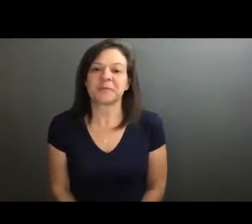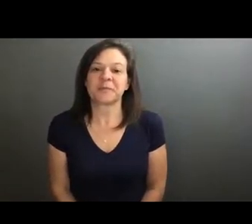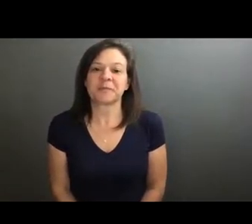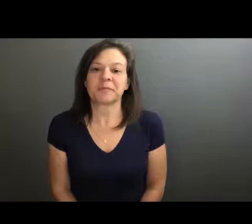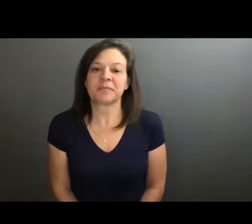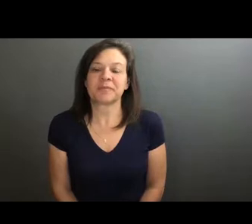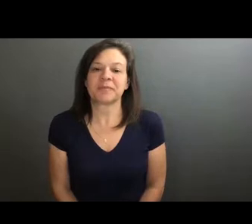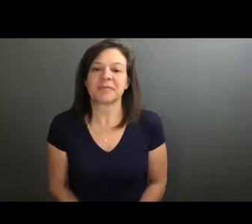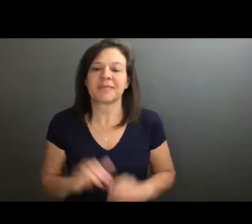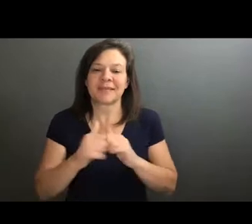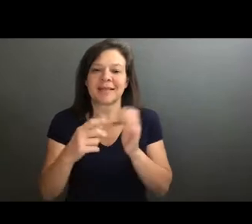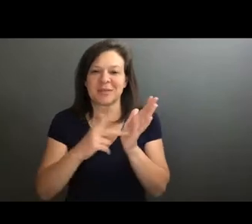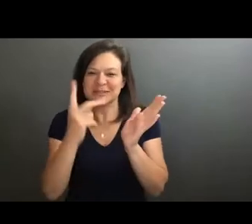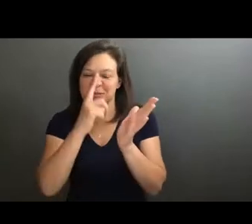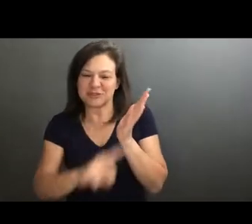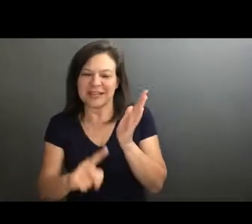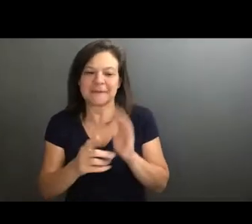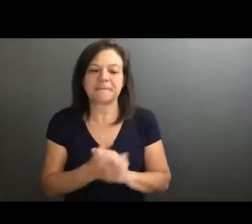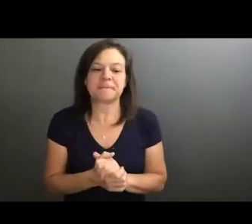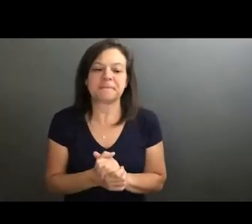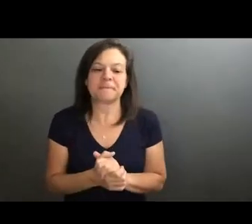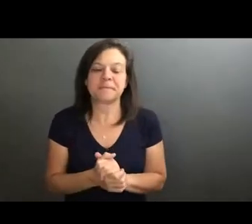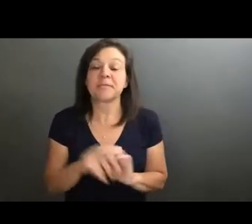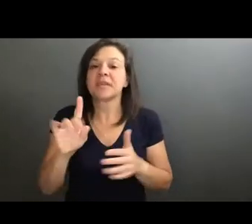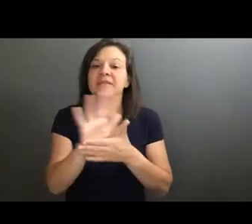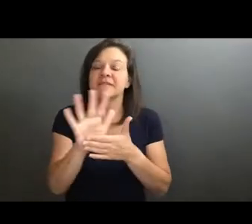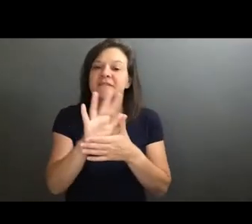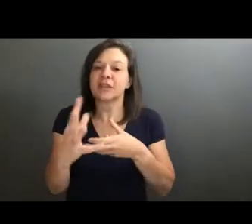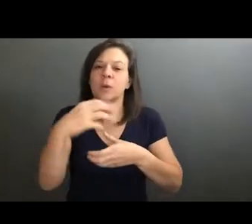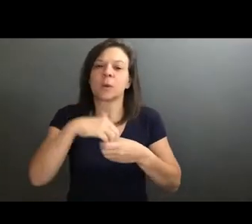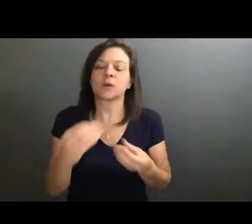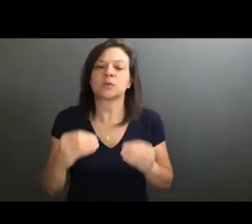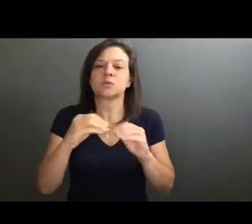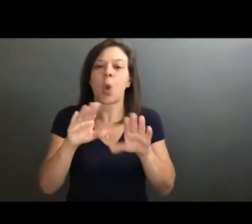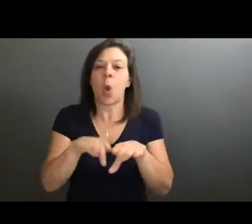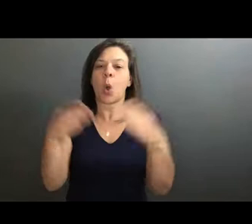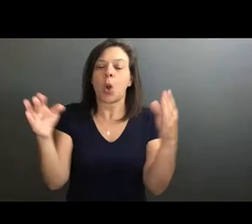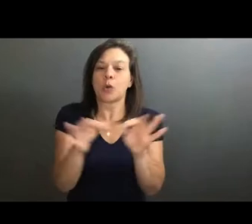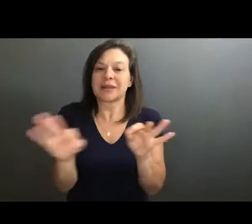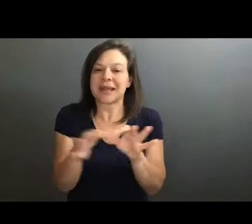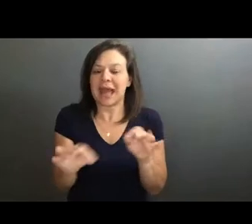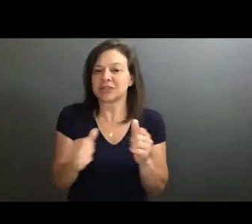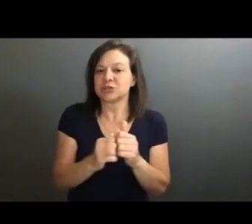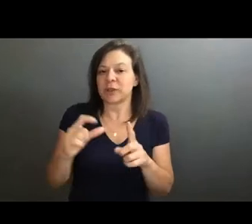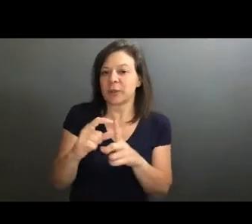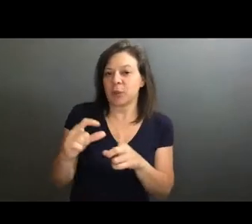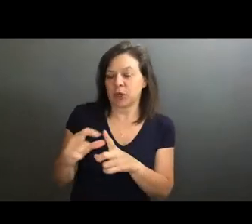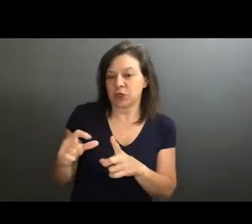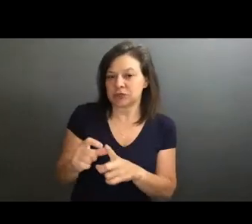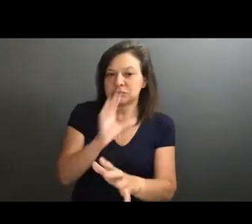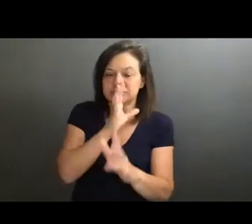Yeah, let me just double checking. So this video includes more kind of open captions of the lyrics I'm singing and kind of